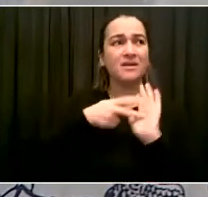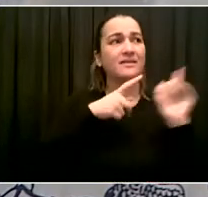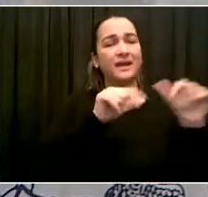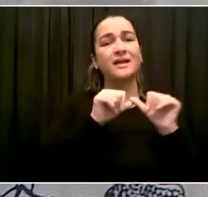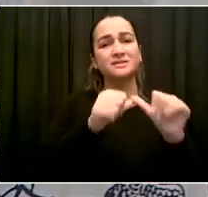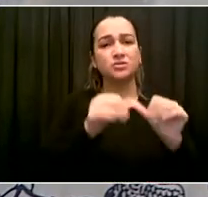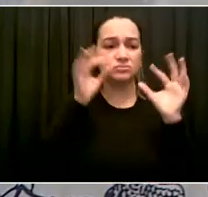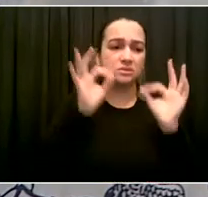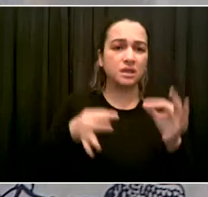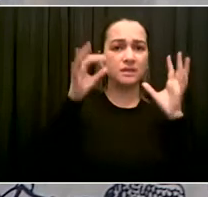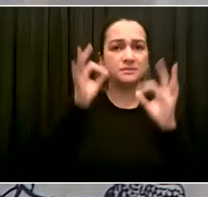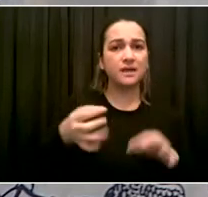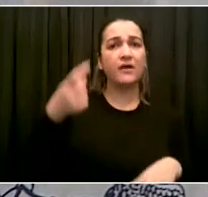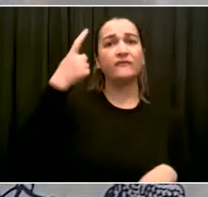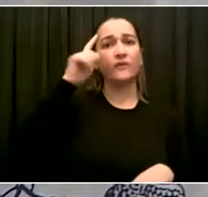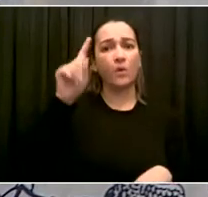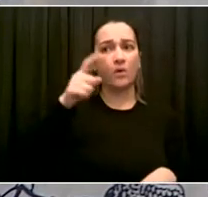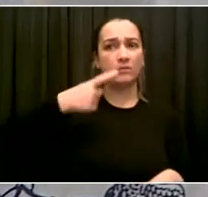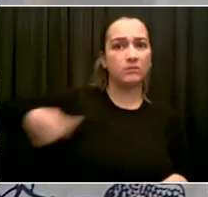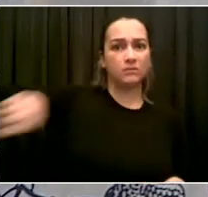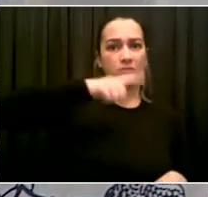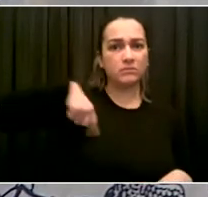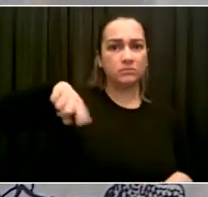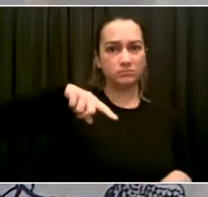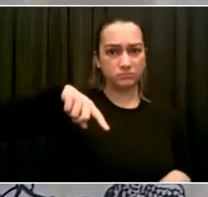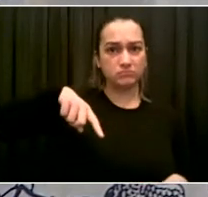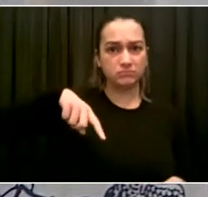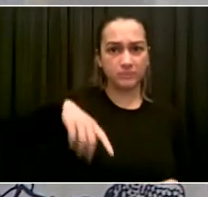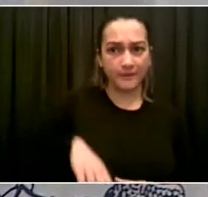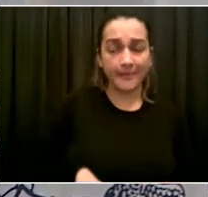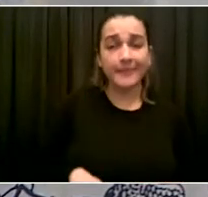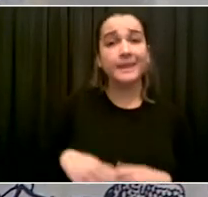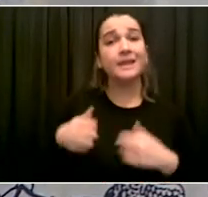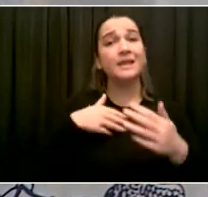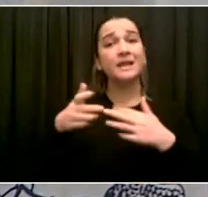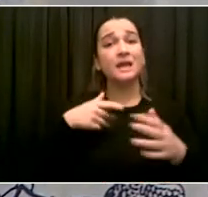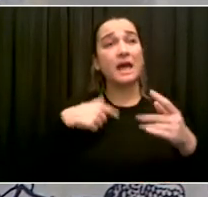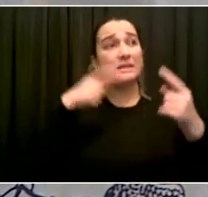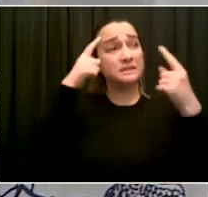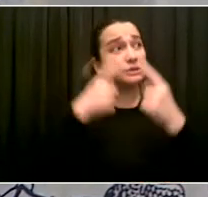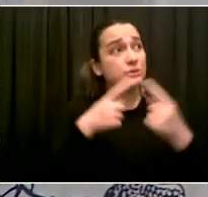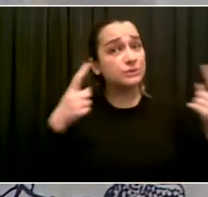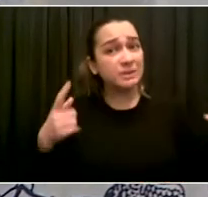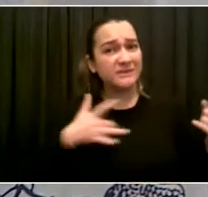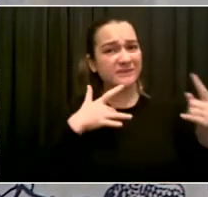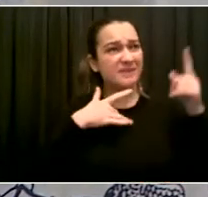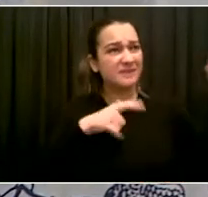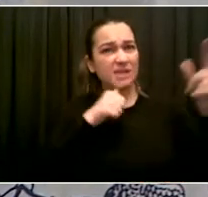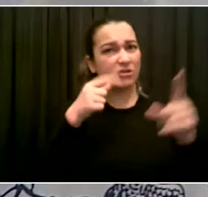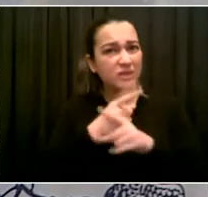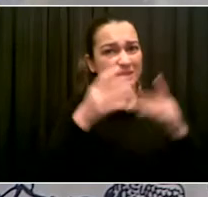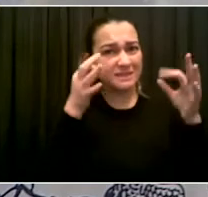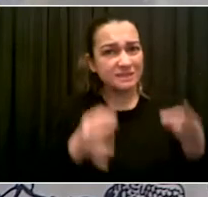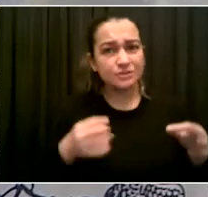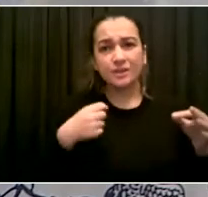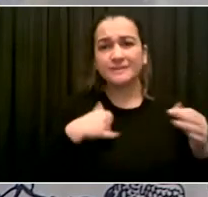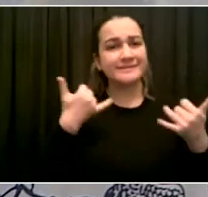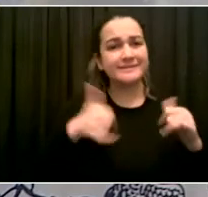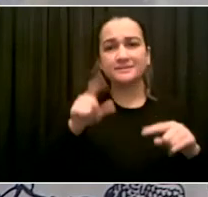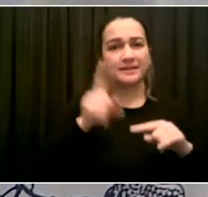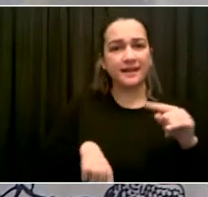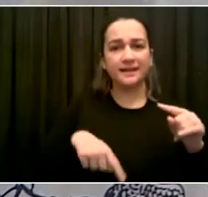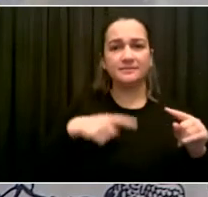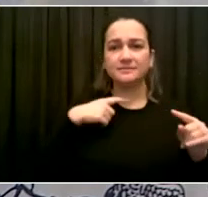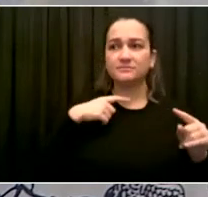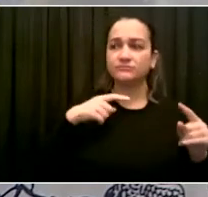carefully in consultation with the health leadership in New York City or should have been one where the state deferred to New York City. We're 43% of the state's